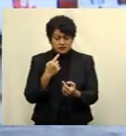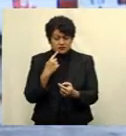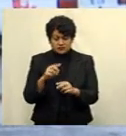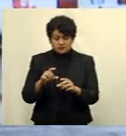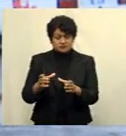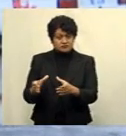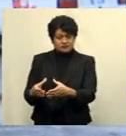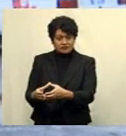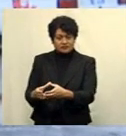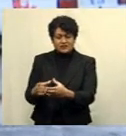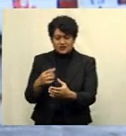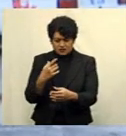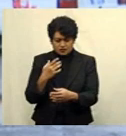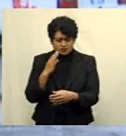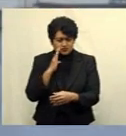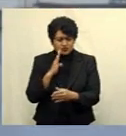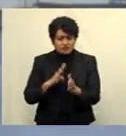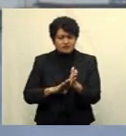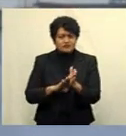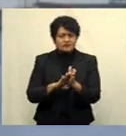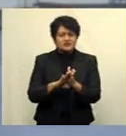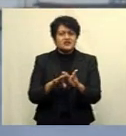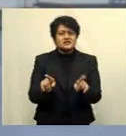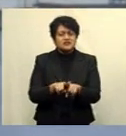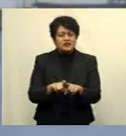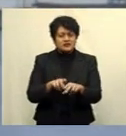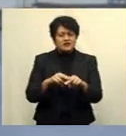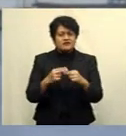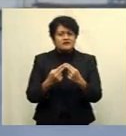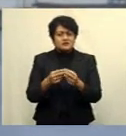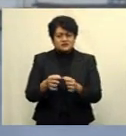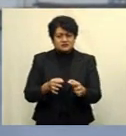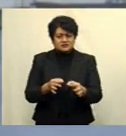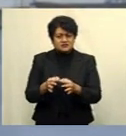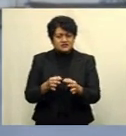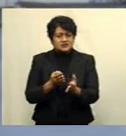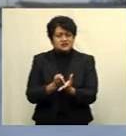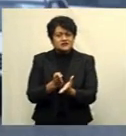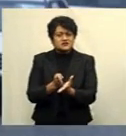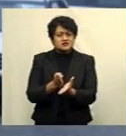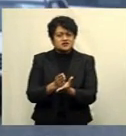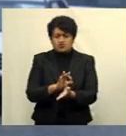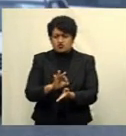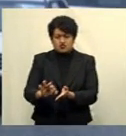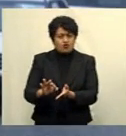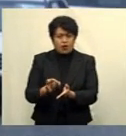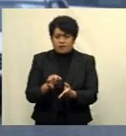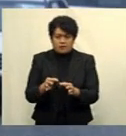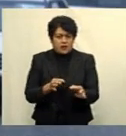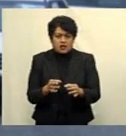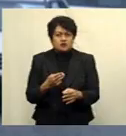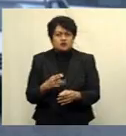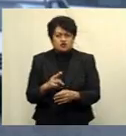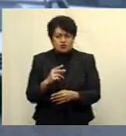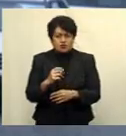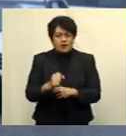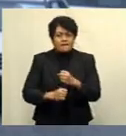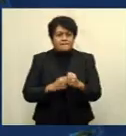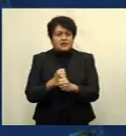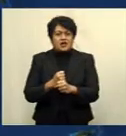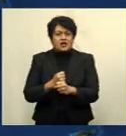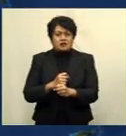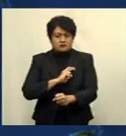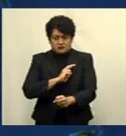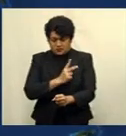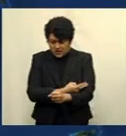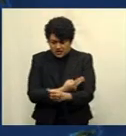women accessing family planning services. We were not planning to be pregnant. And then it